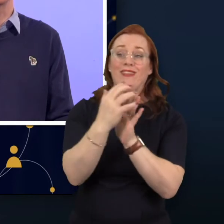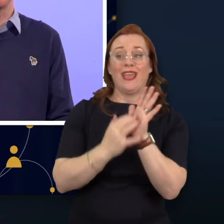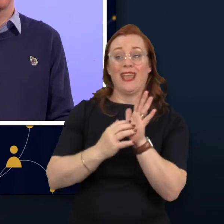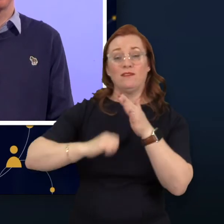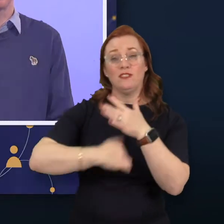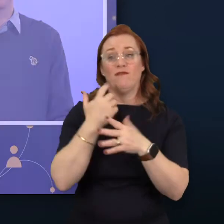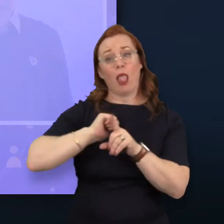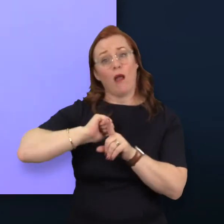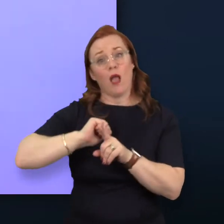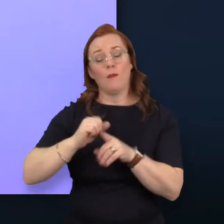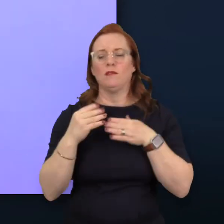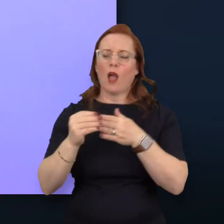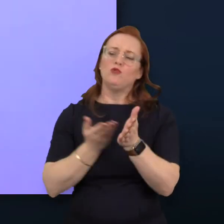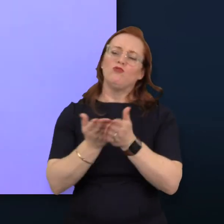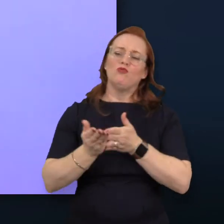process.